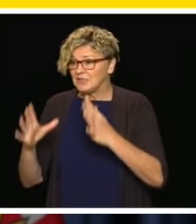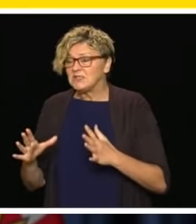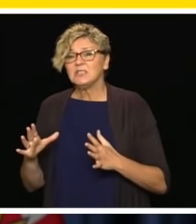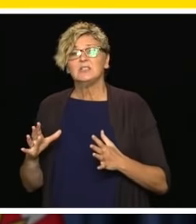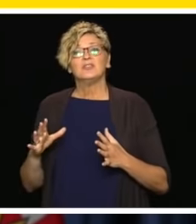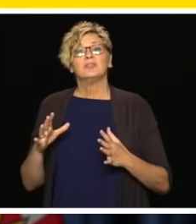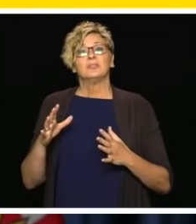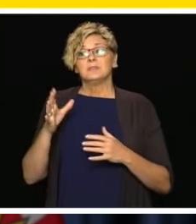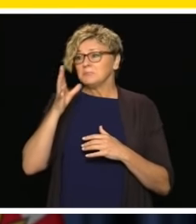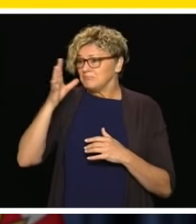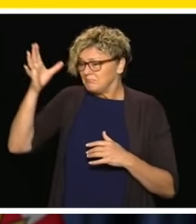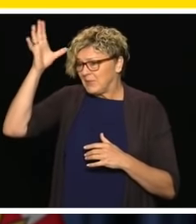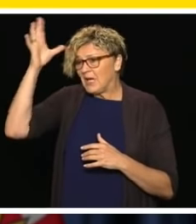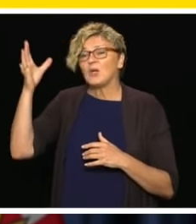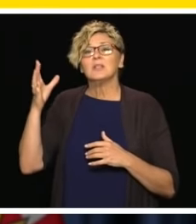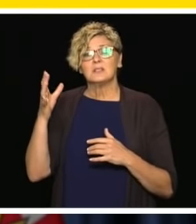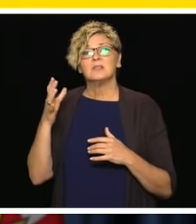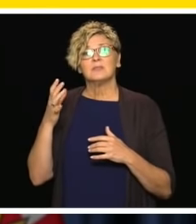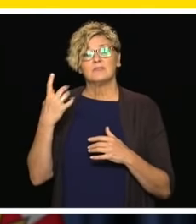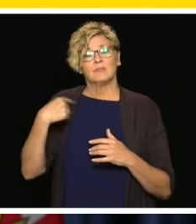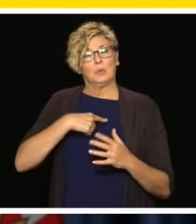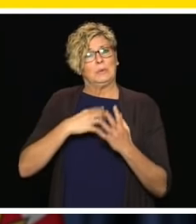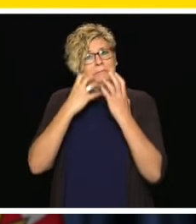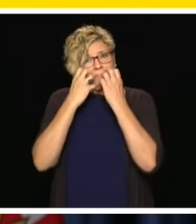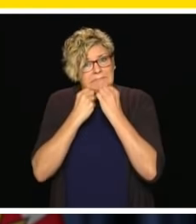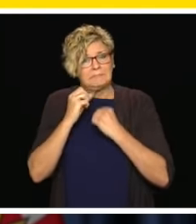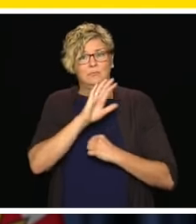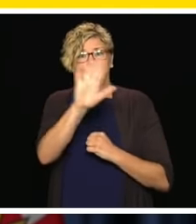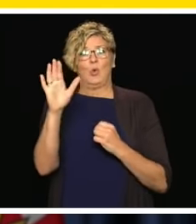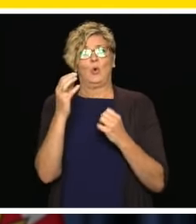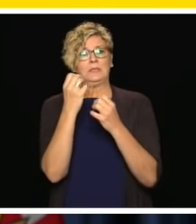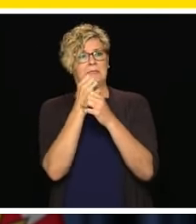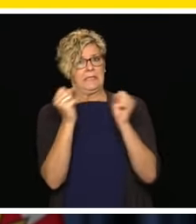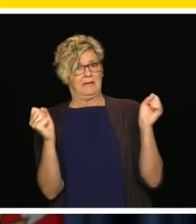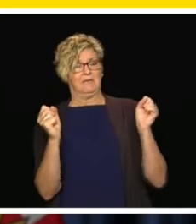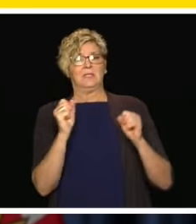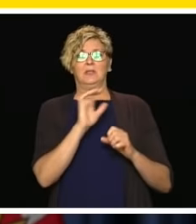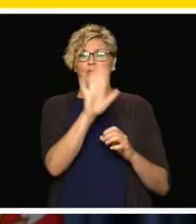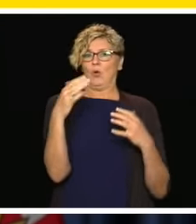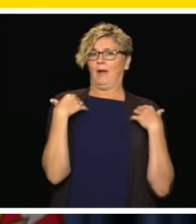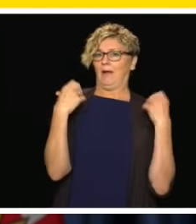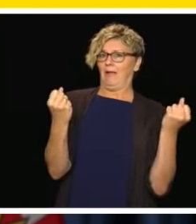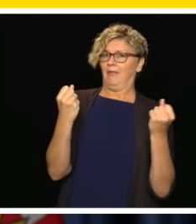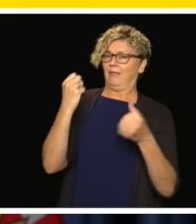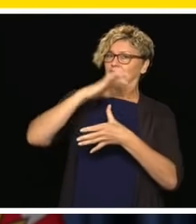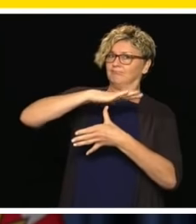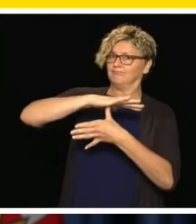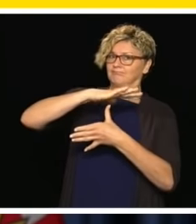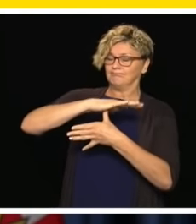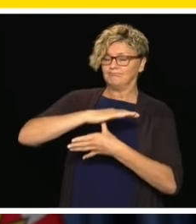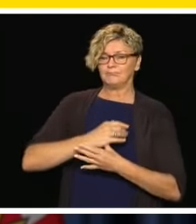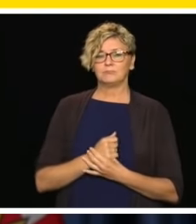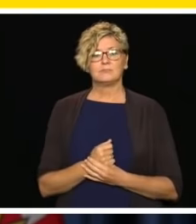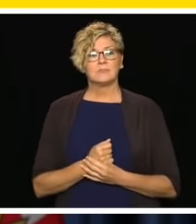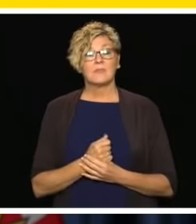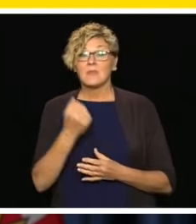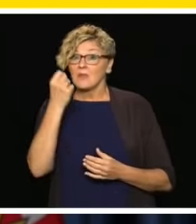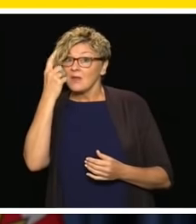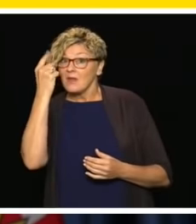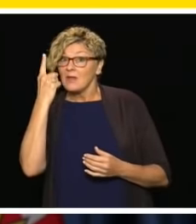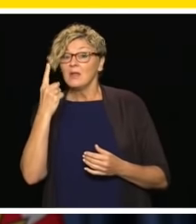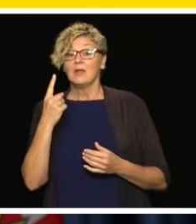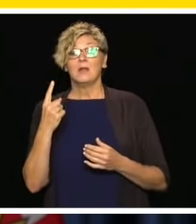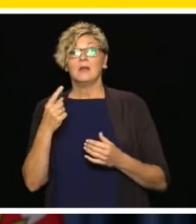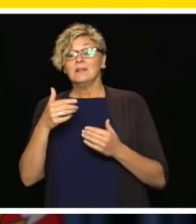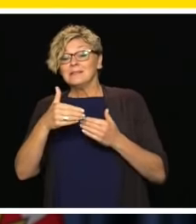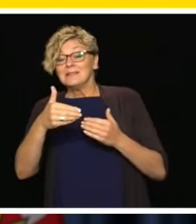precaution to put their health and safety first. I'd also like to emphasize, the premier has, this return to class for students